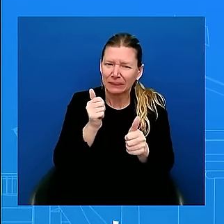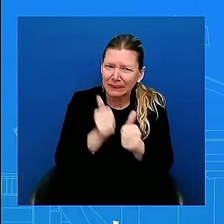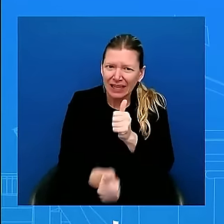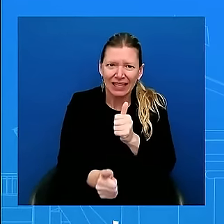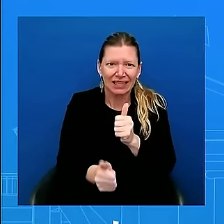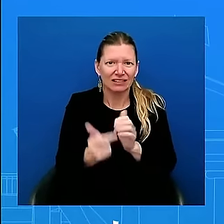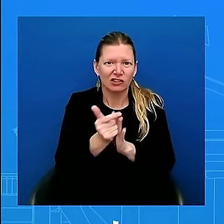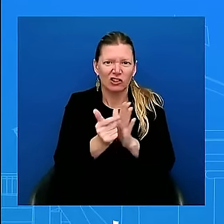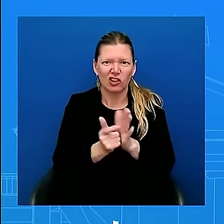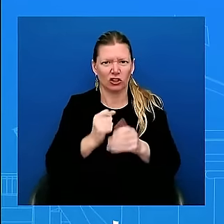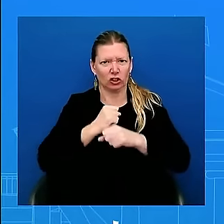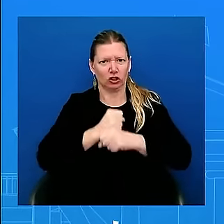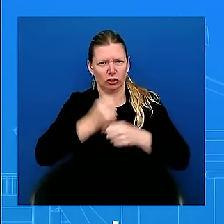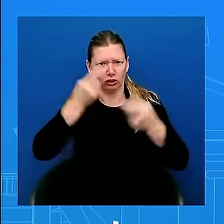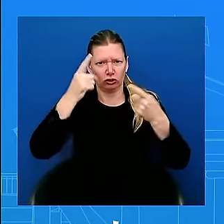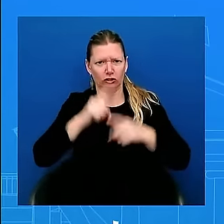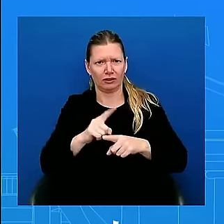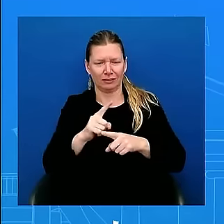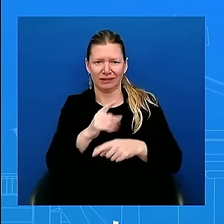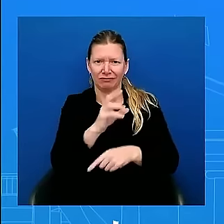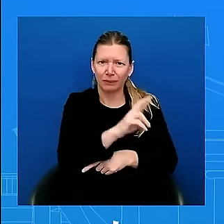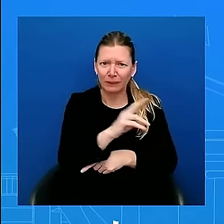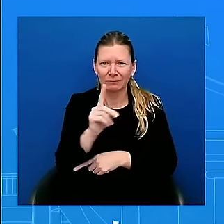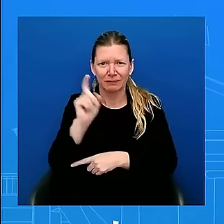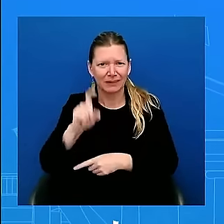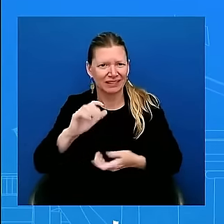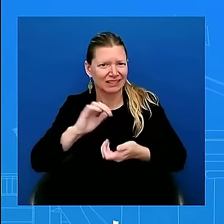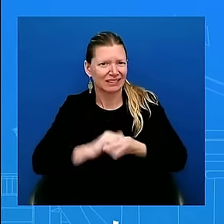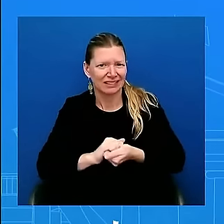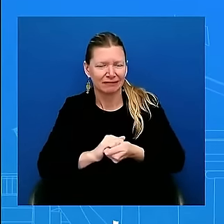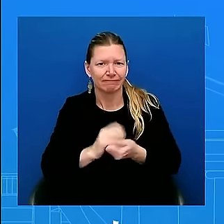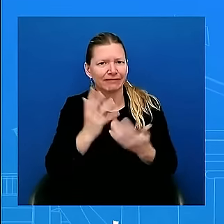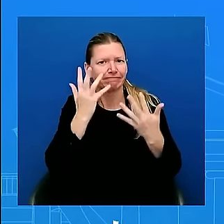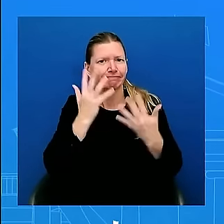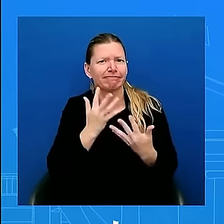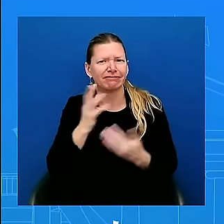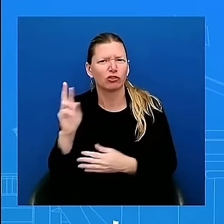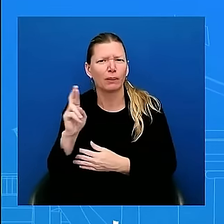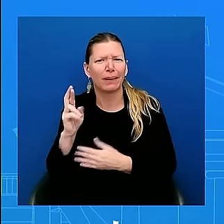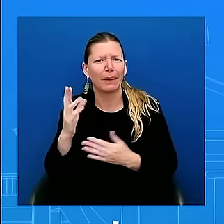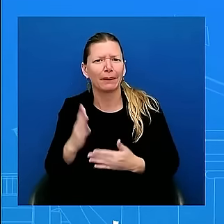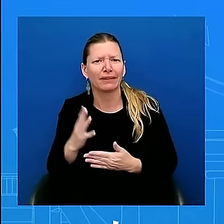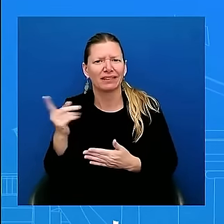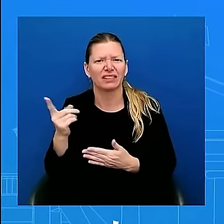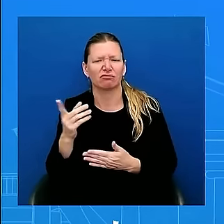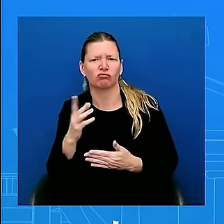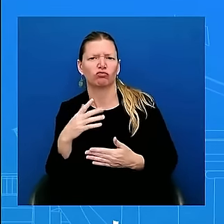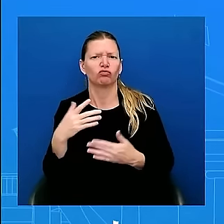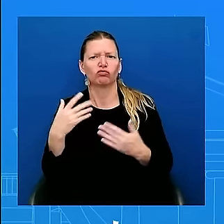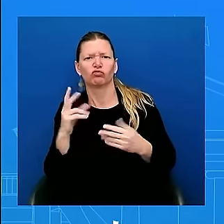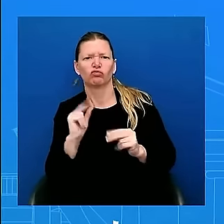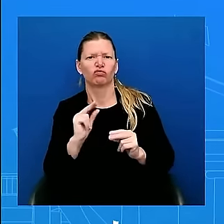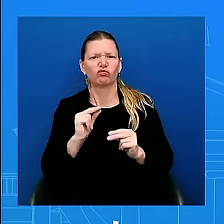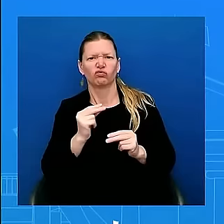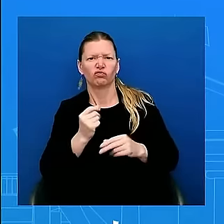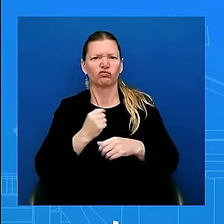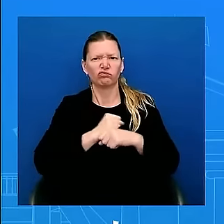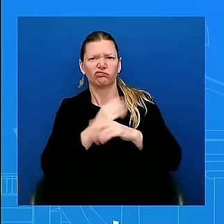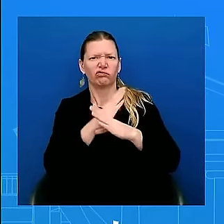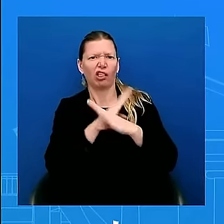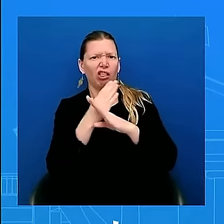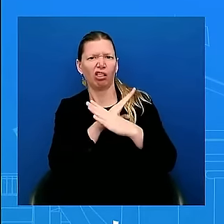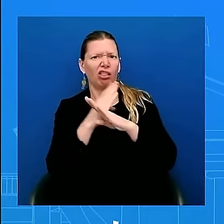ahead of our national security and twice voted against the bipartisan agreement and badly needed resources to hire